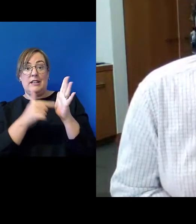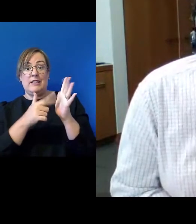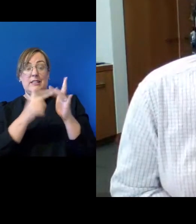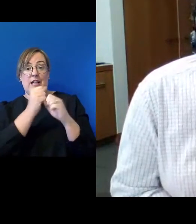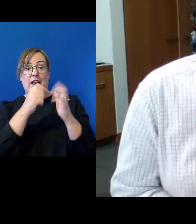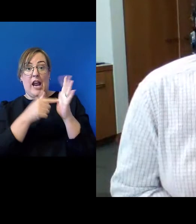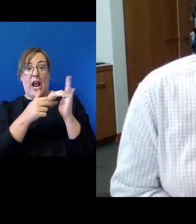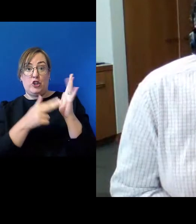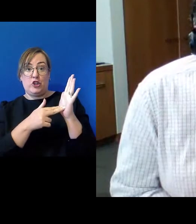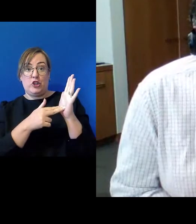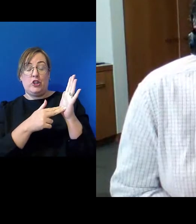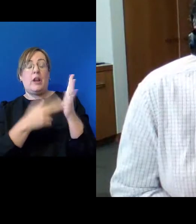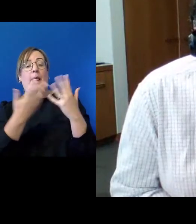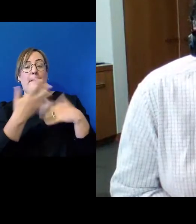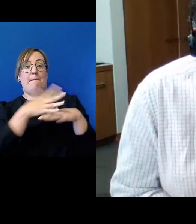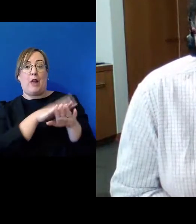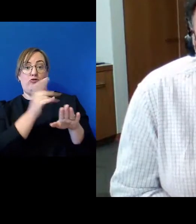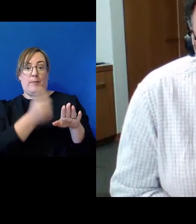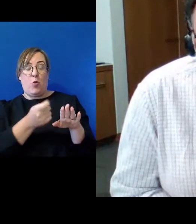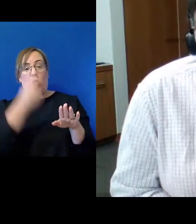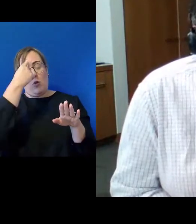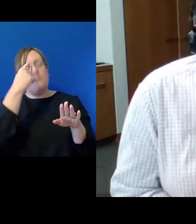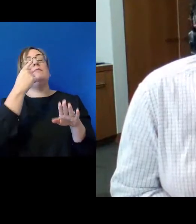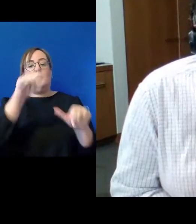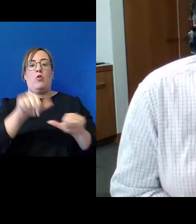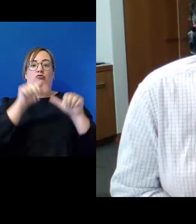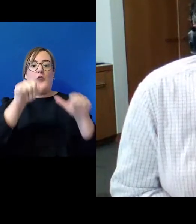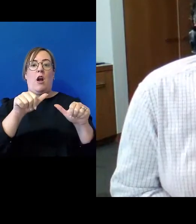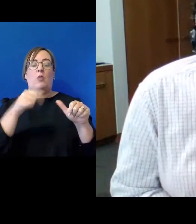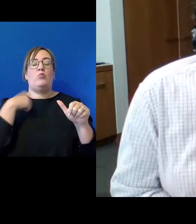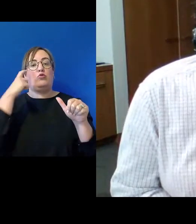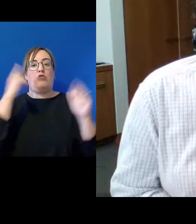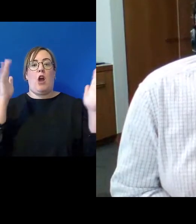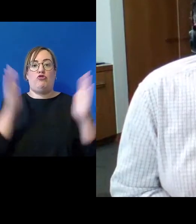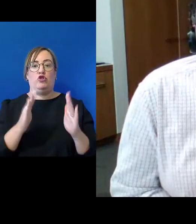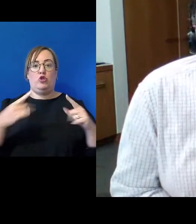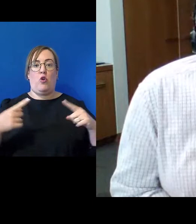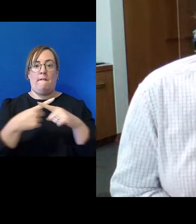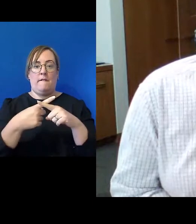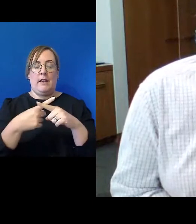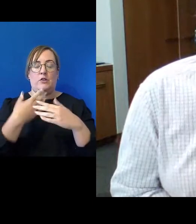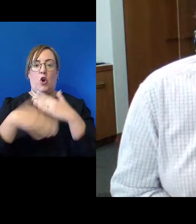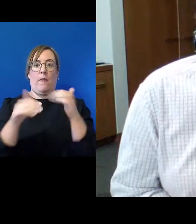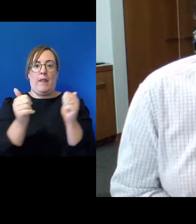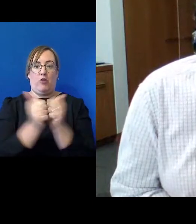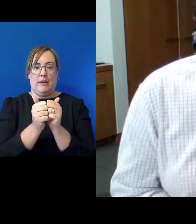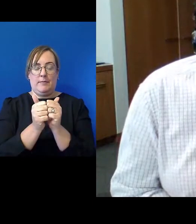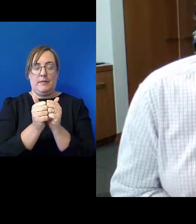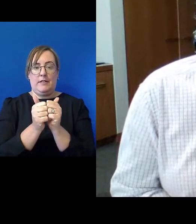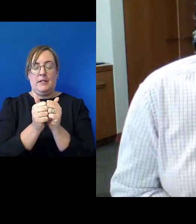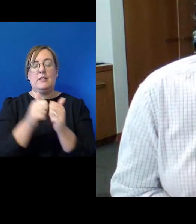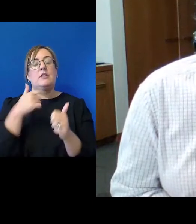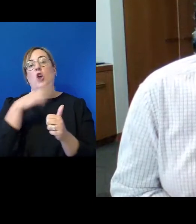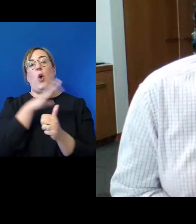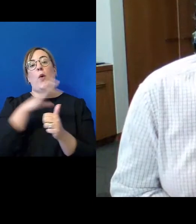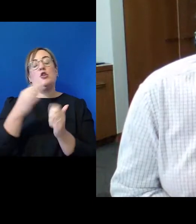picked up this idea and ran with it, so that it became not just the recommendatory musings